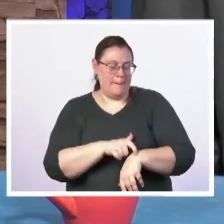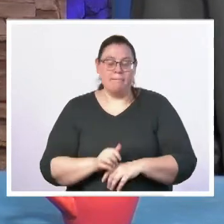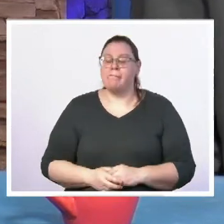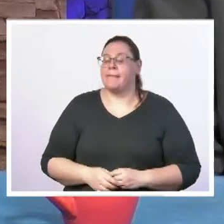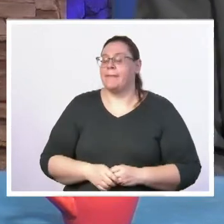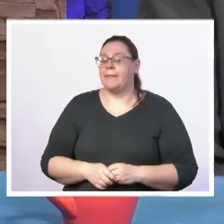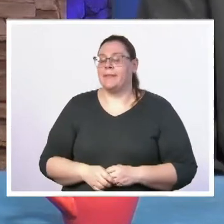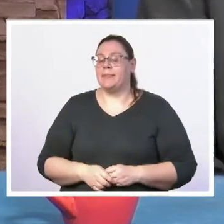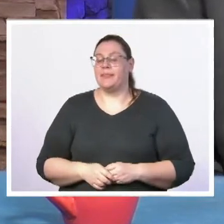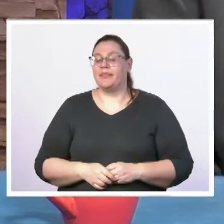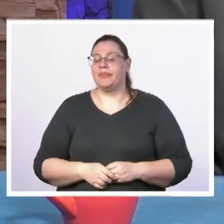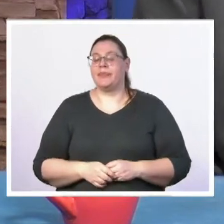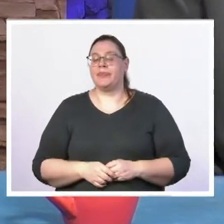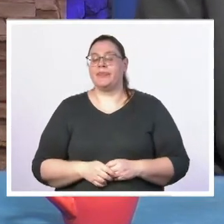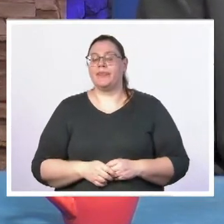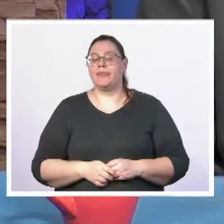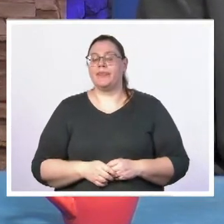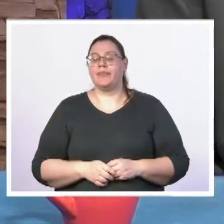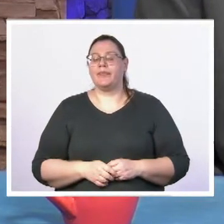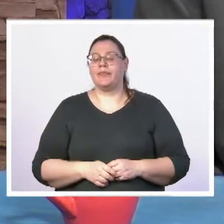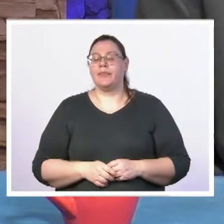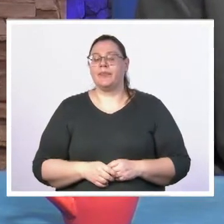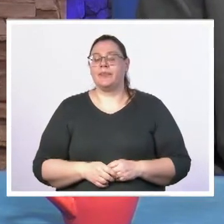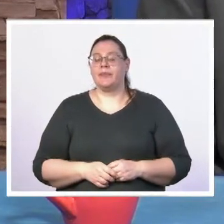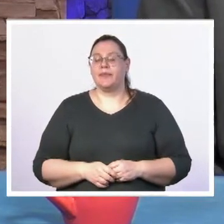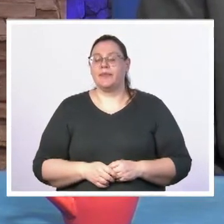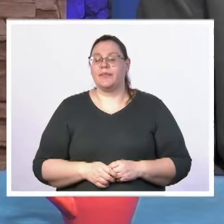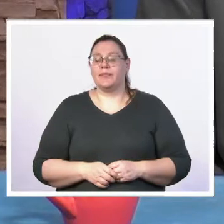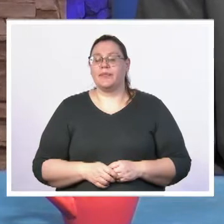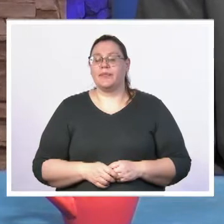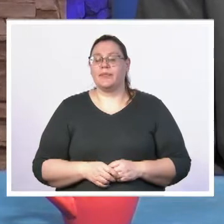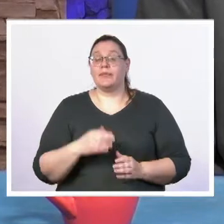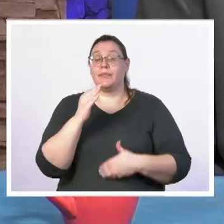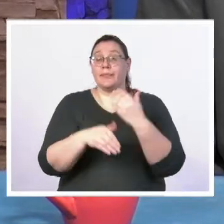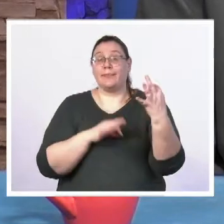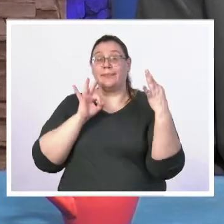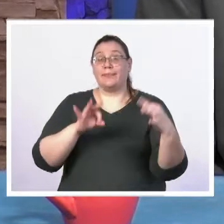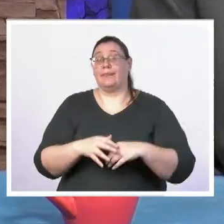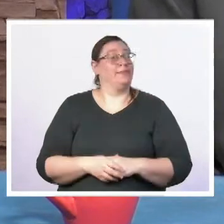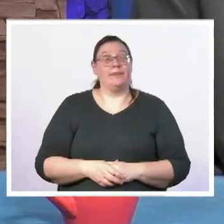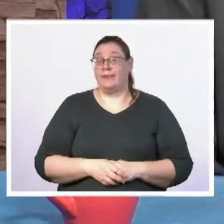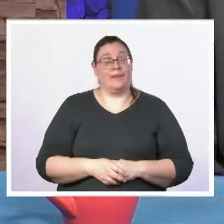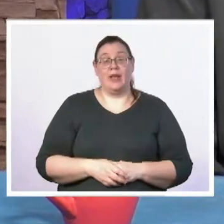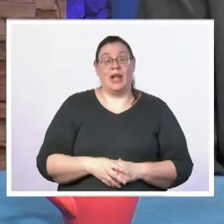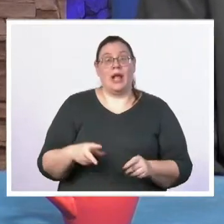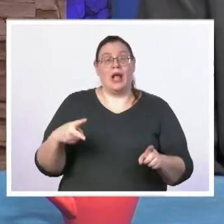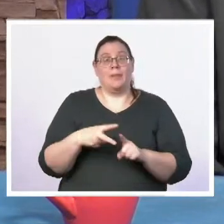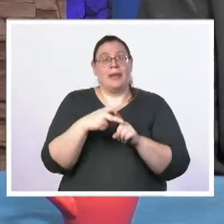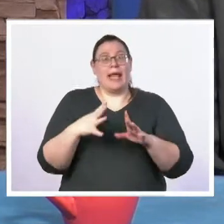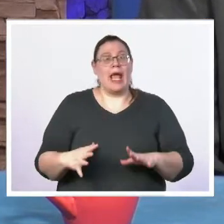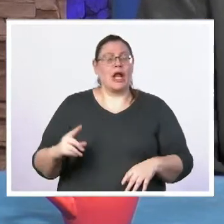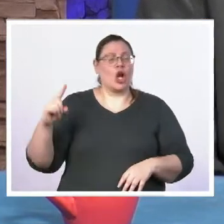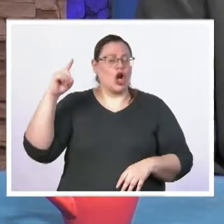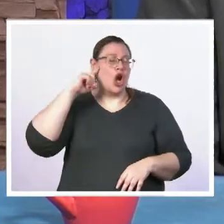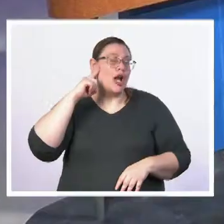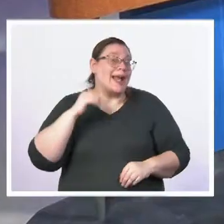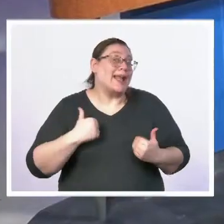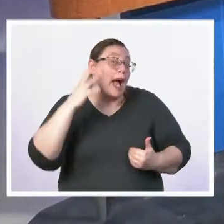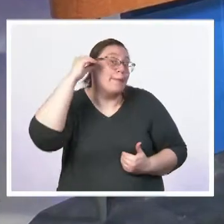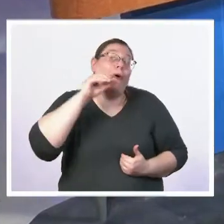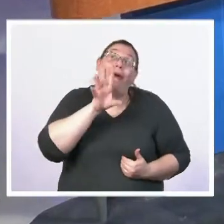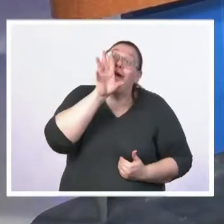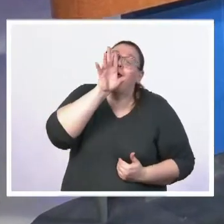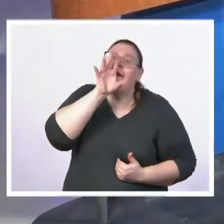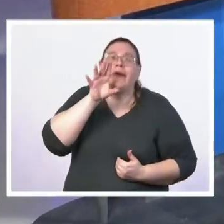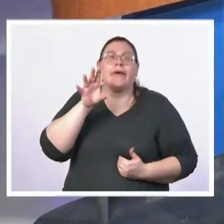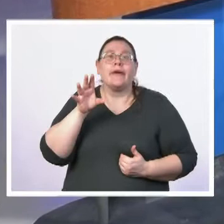eight and uh it didn't go down very well because the mechanic heard this young